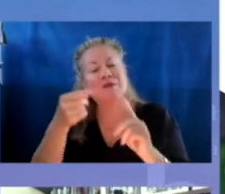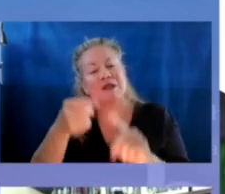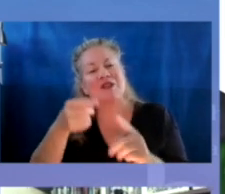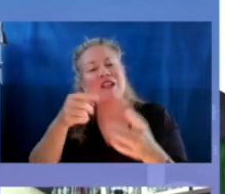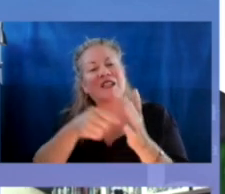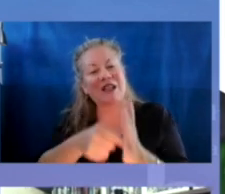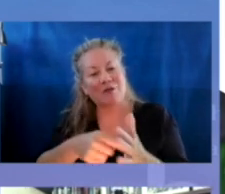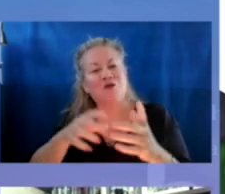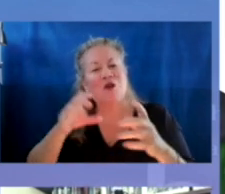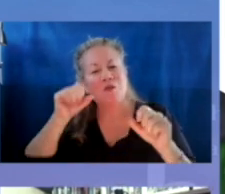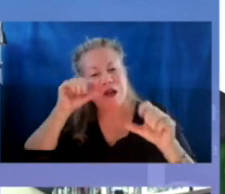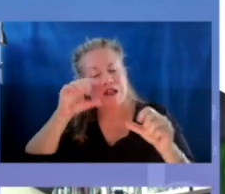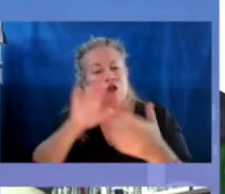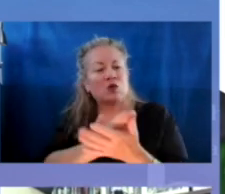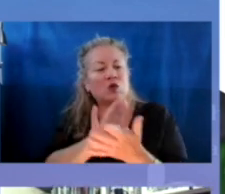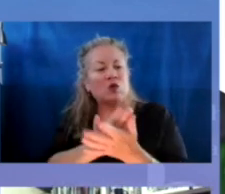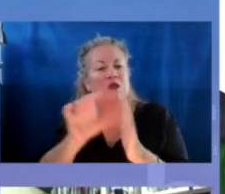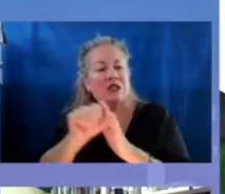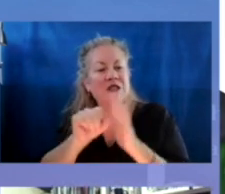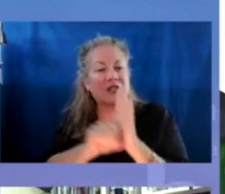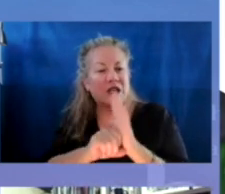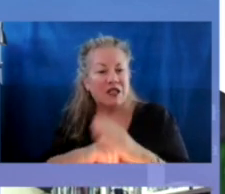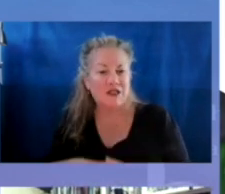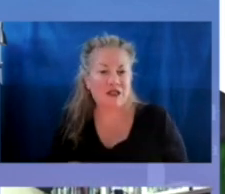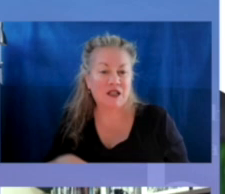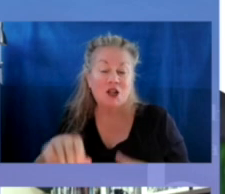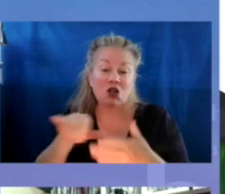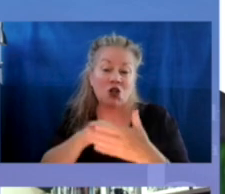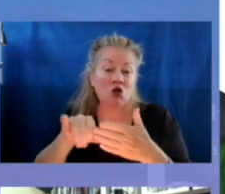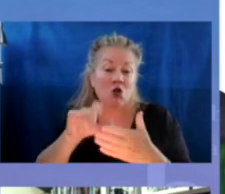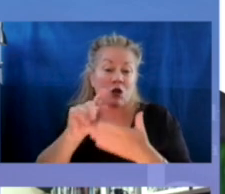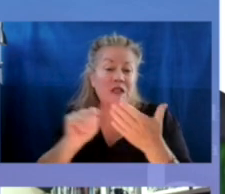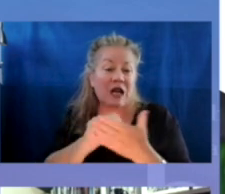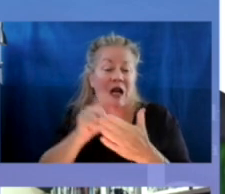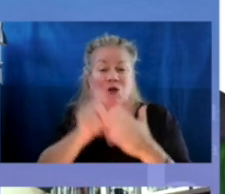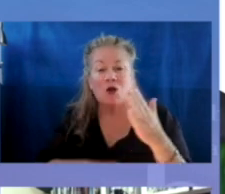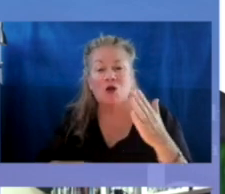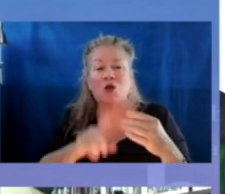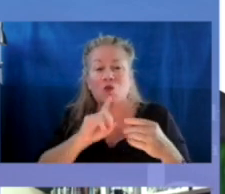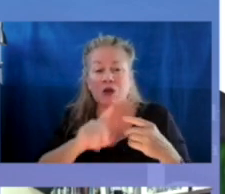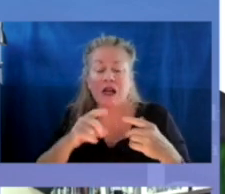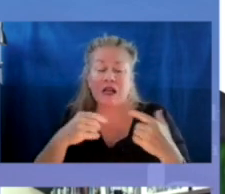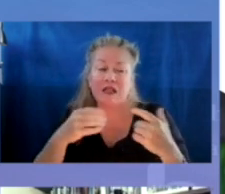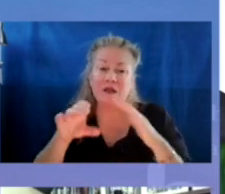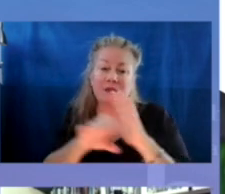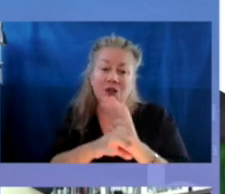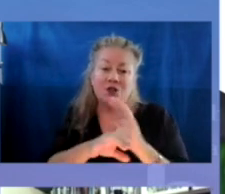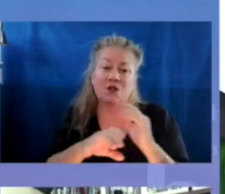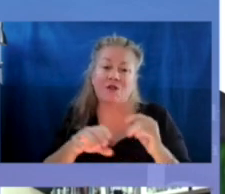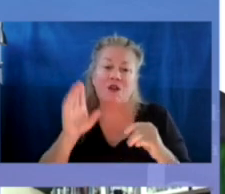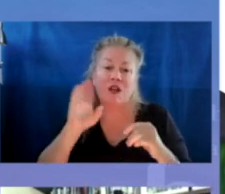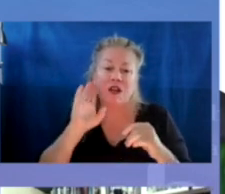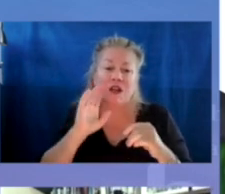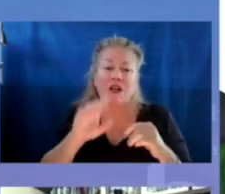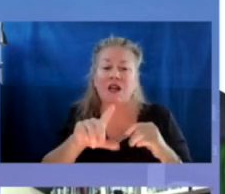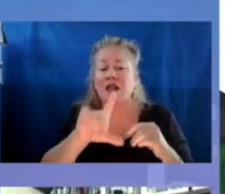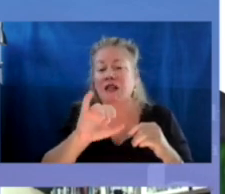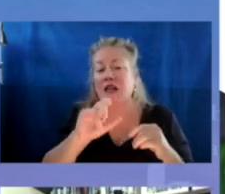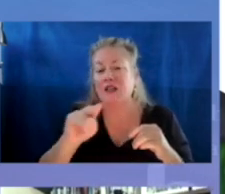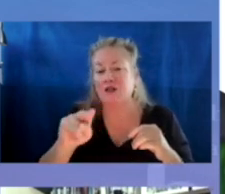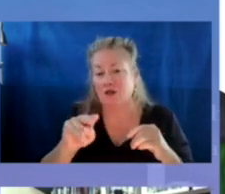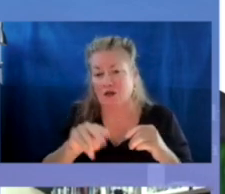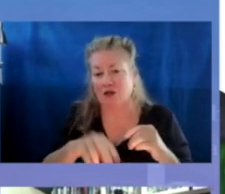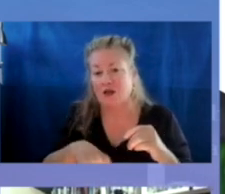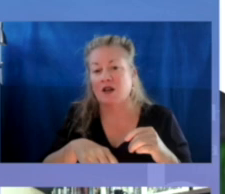and states. So the New York Times article really paints a picture of what the day and a life is of a McKinney-Vento liaison. And that